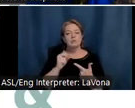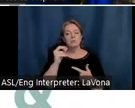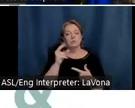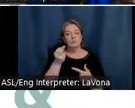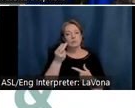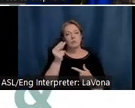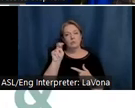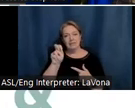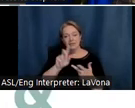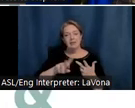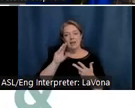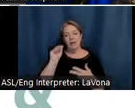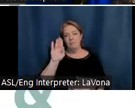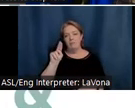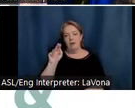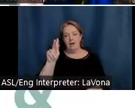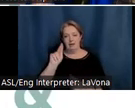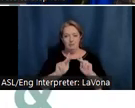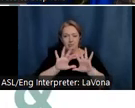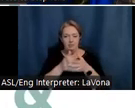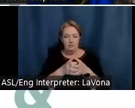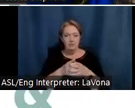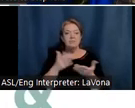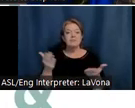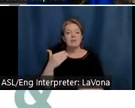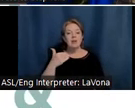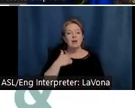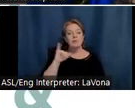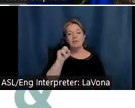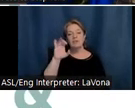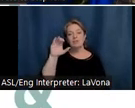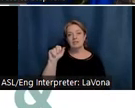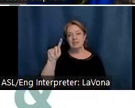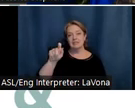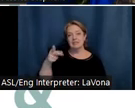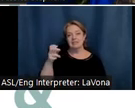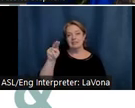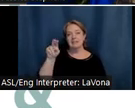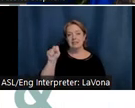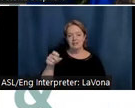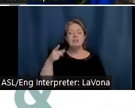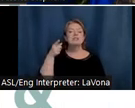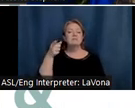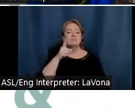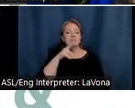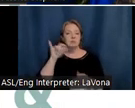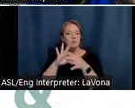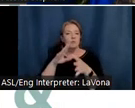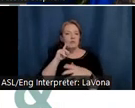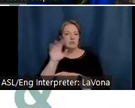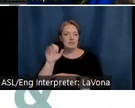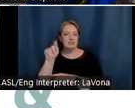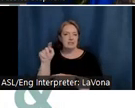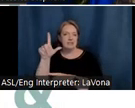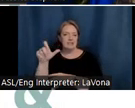HAWS, Jessica Stevens, site manager for the T.C. Steel State Historic Site, and providing American Sign Language interpretation